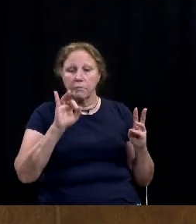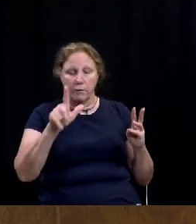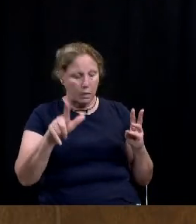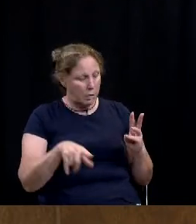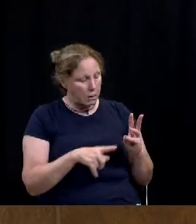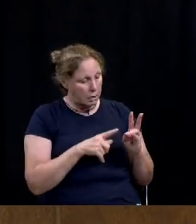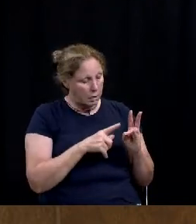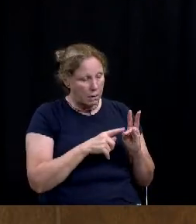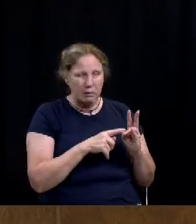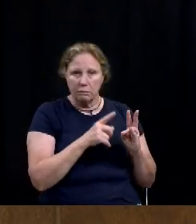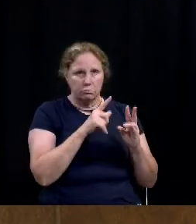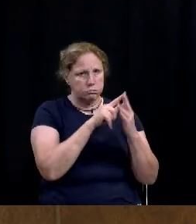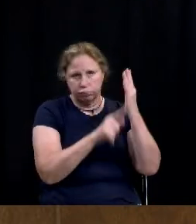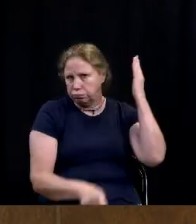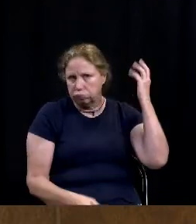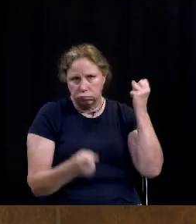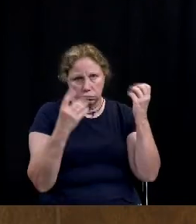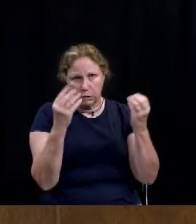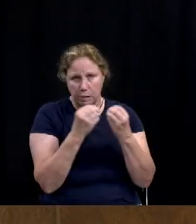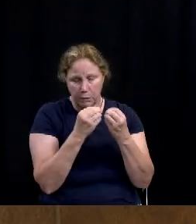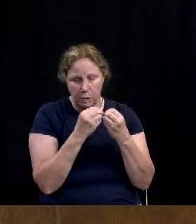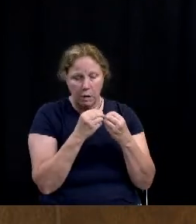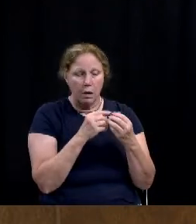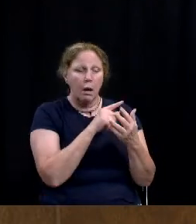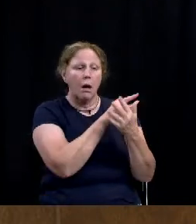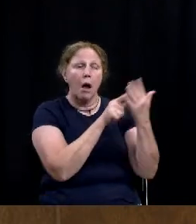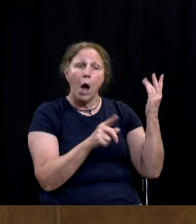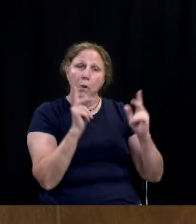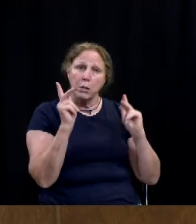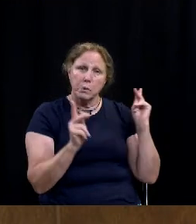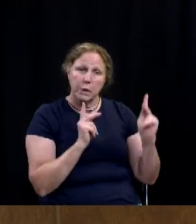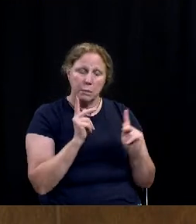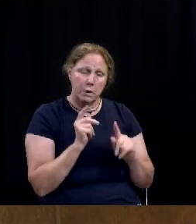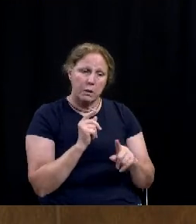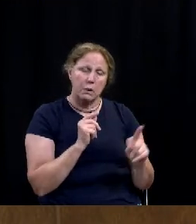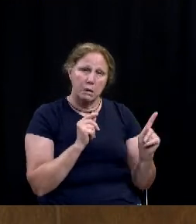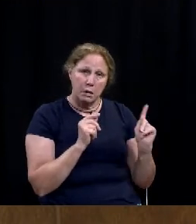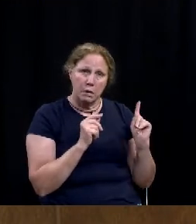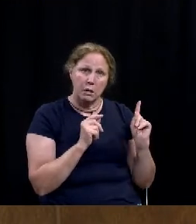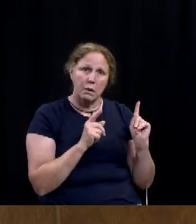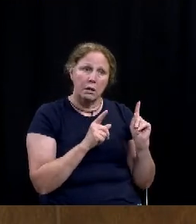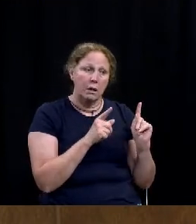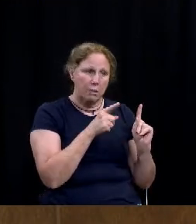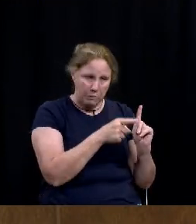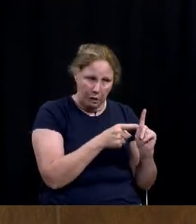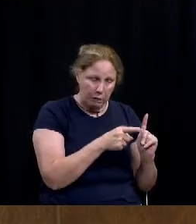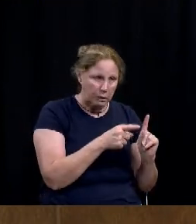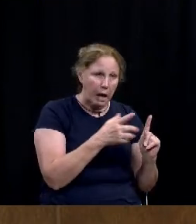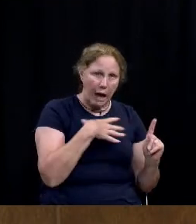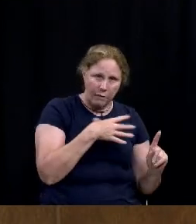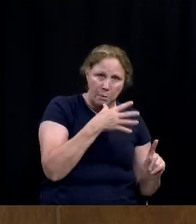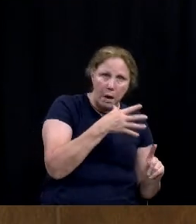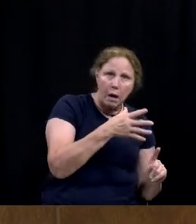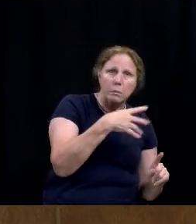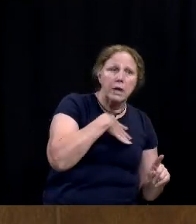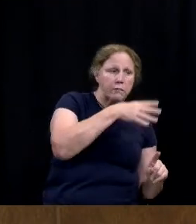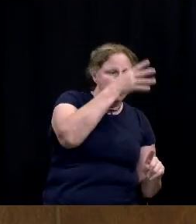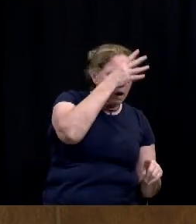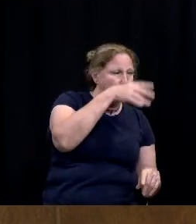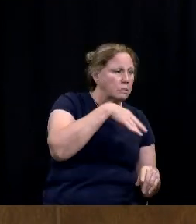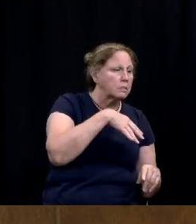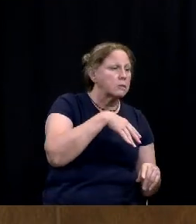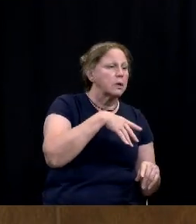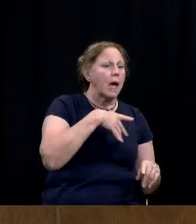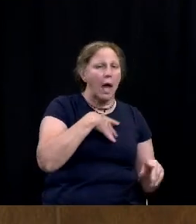and so many more all of these individuals our sons our daughters our